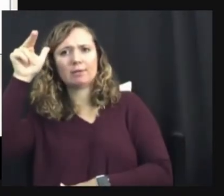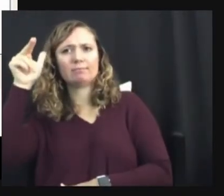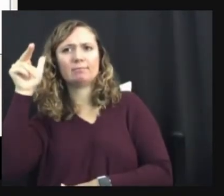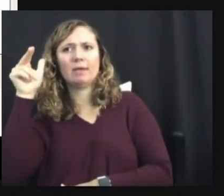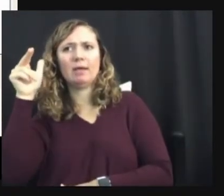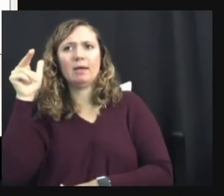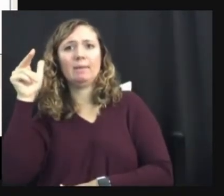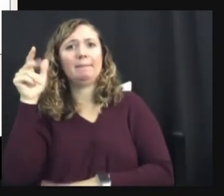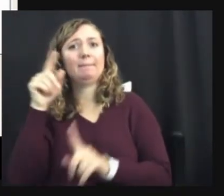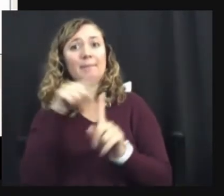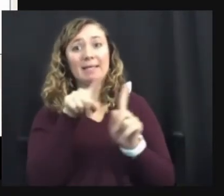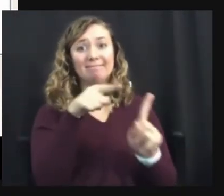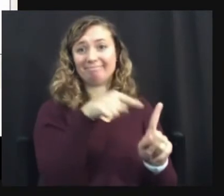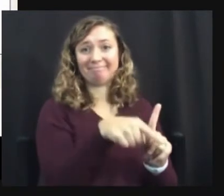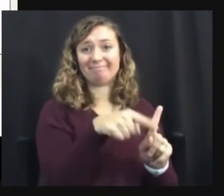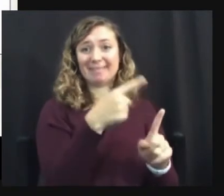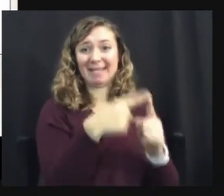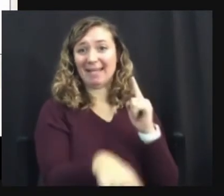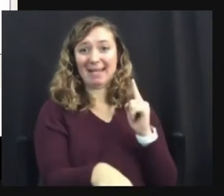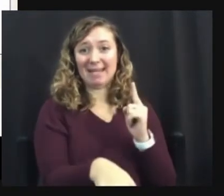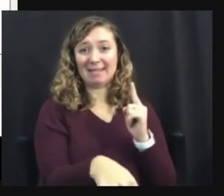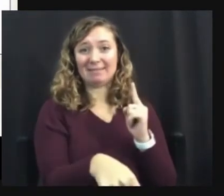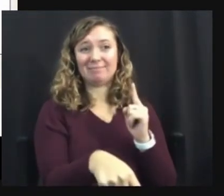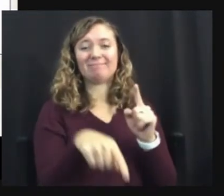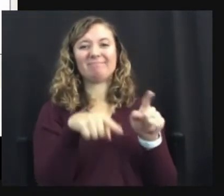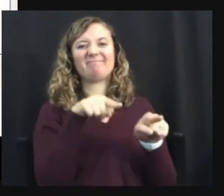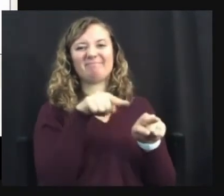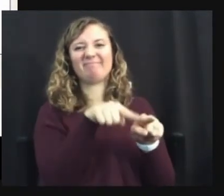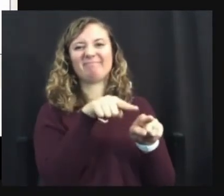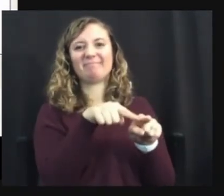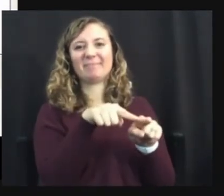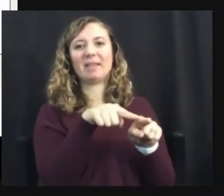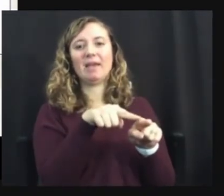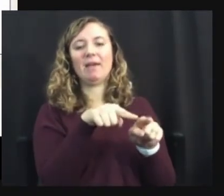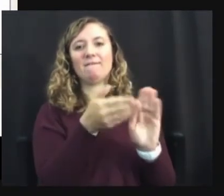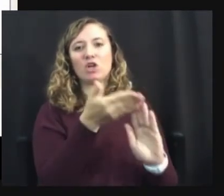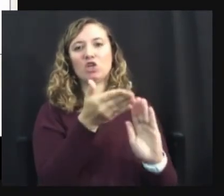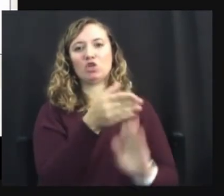can't, then they would say there's a functional disability.